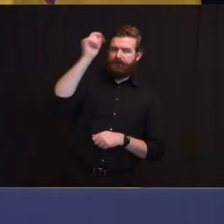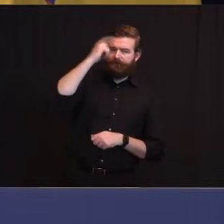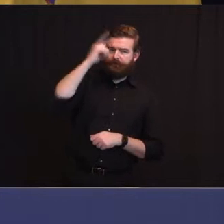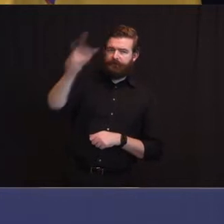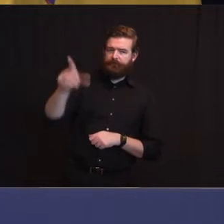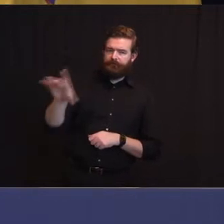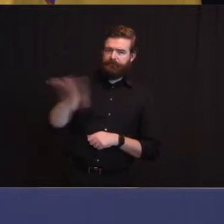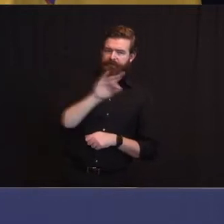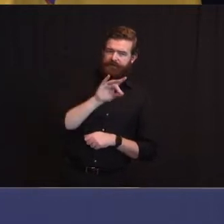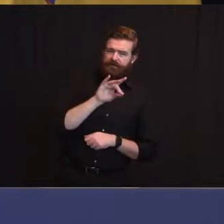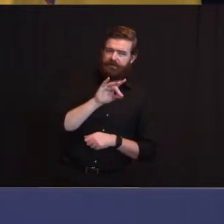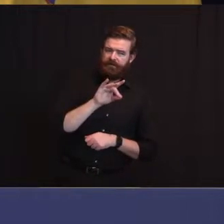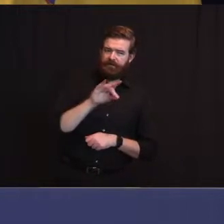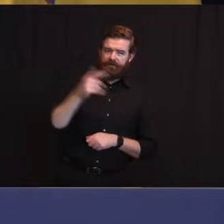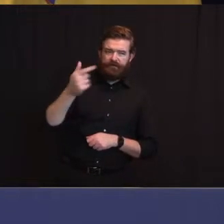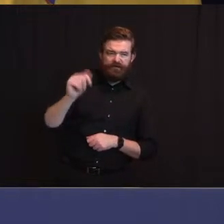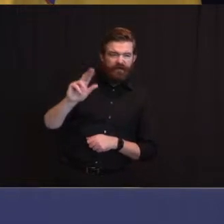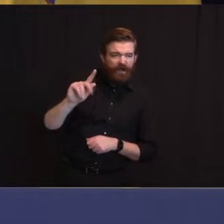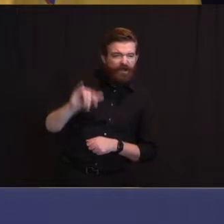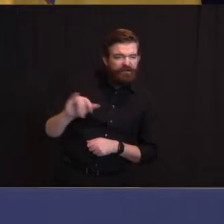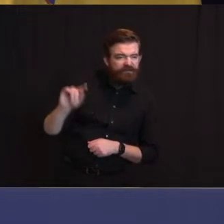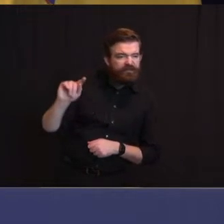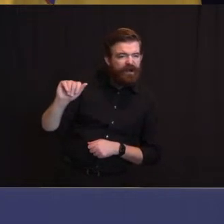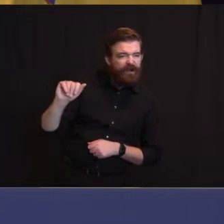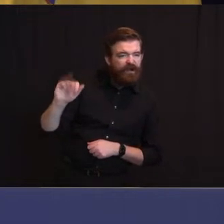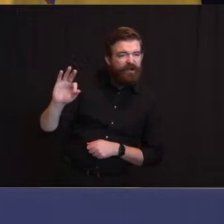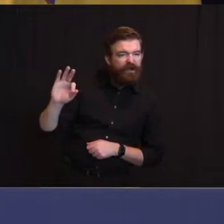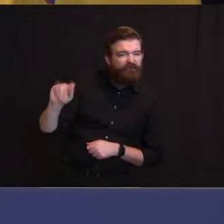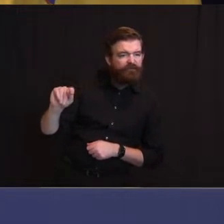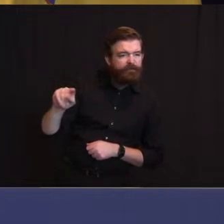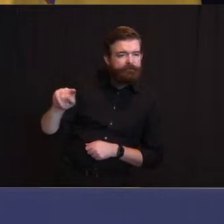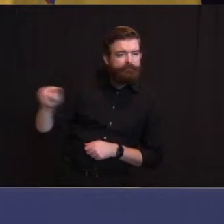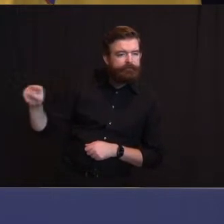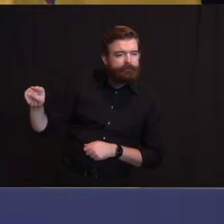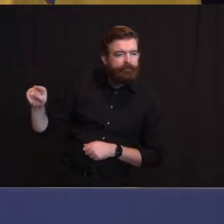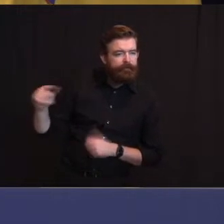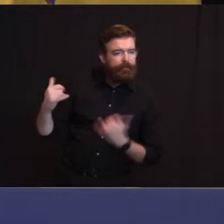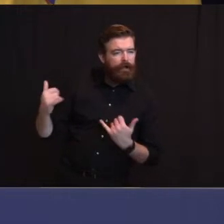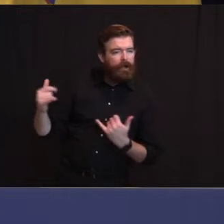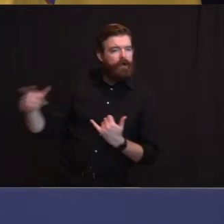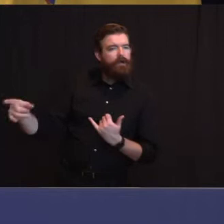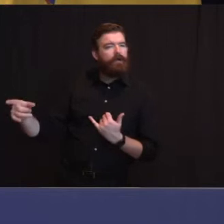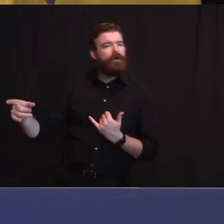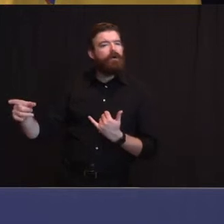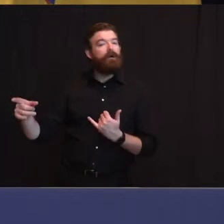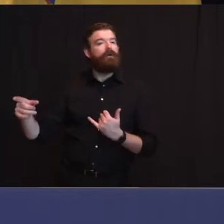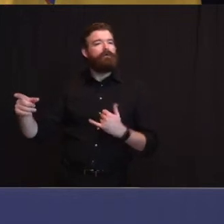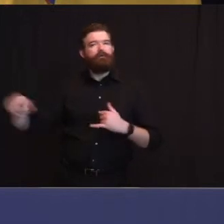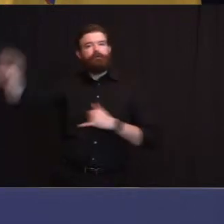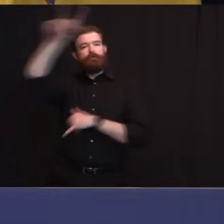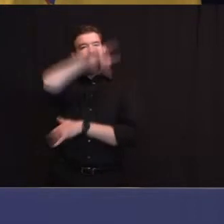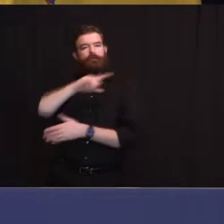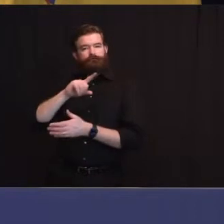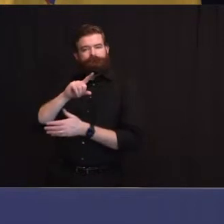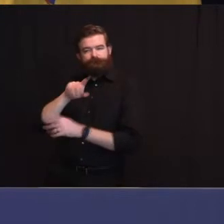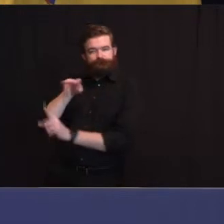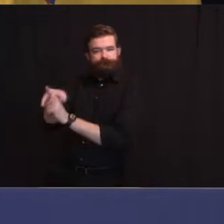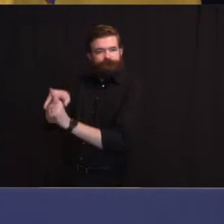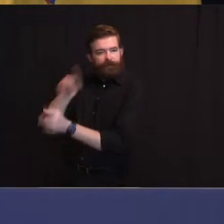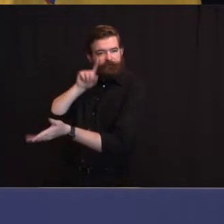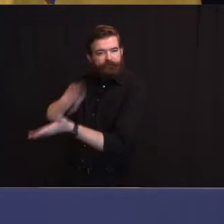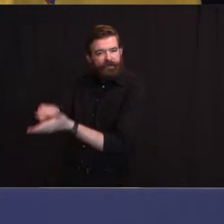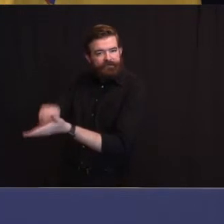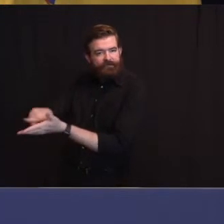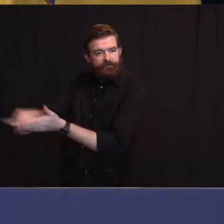you aware of the AG currently investigating his company and were you aware of the six-figure civil penalty he paid to the SEC